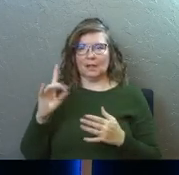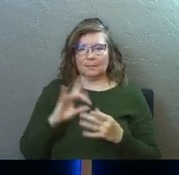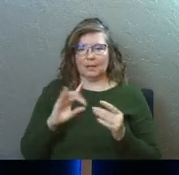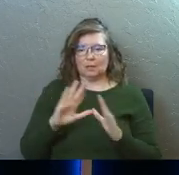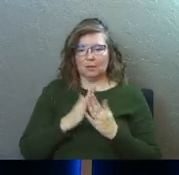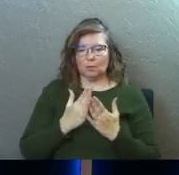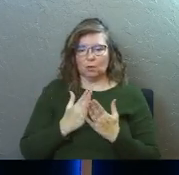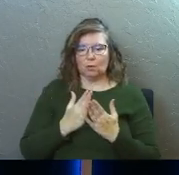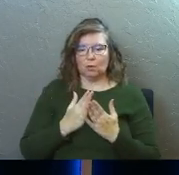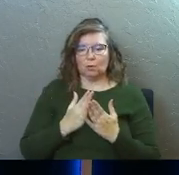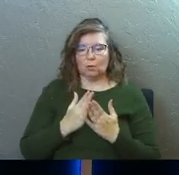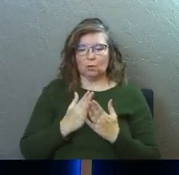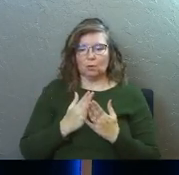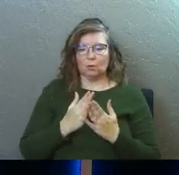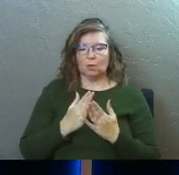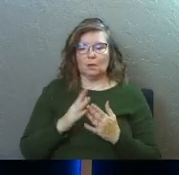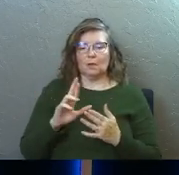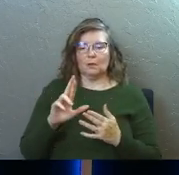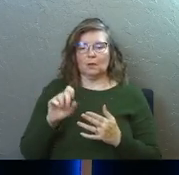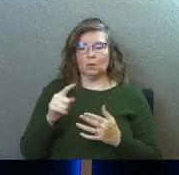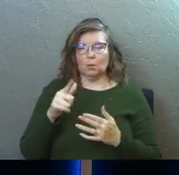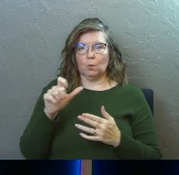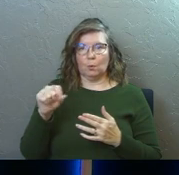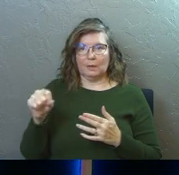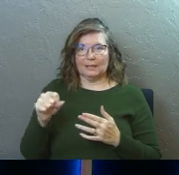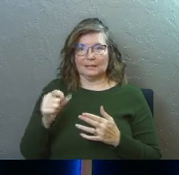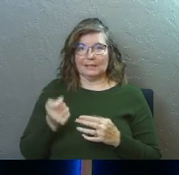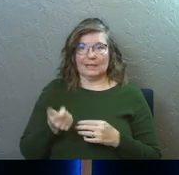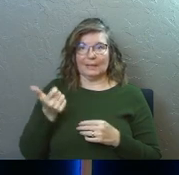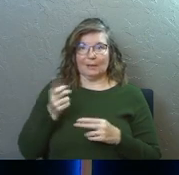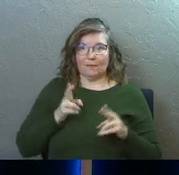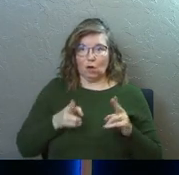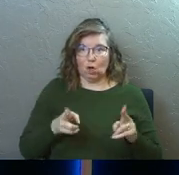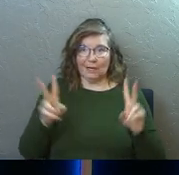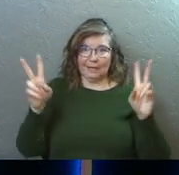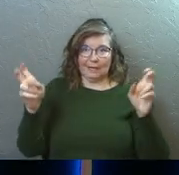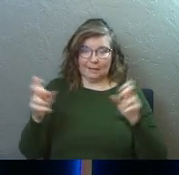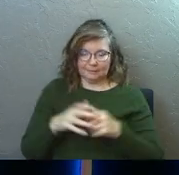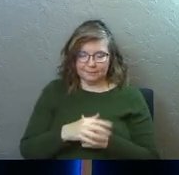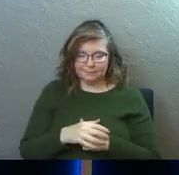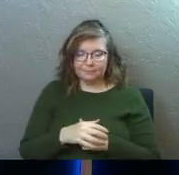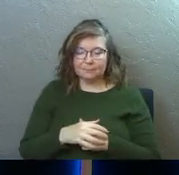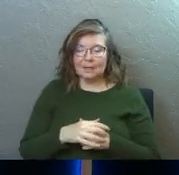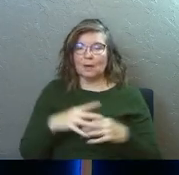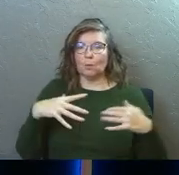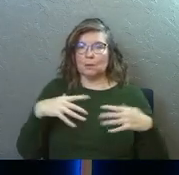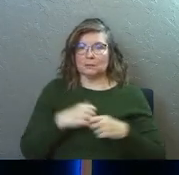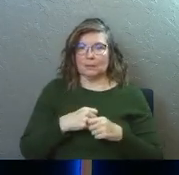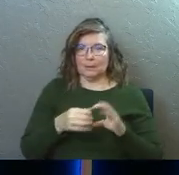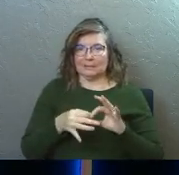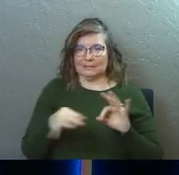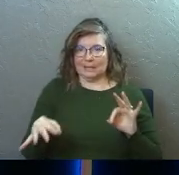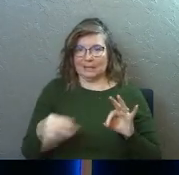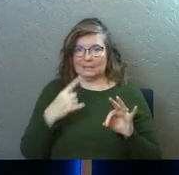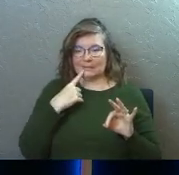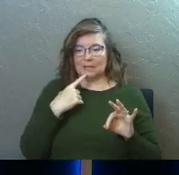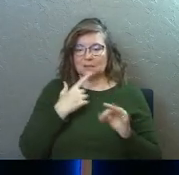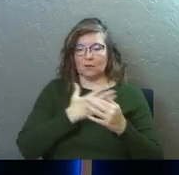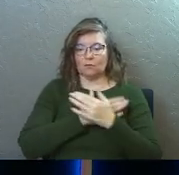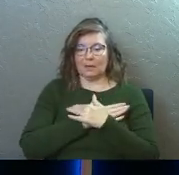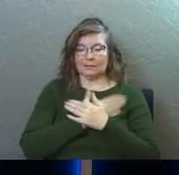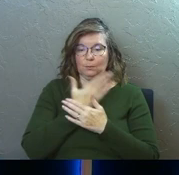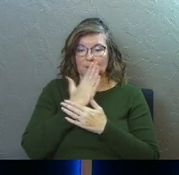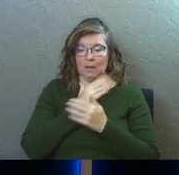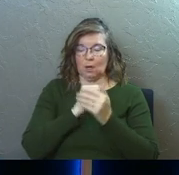book called The Ruthless Elimination of Hurry by another pastor named John Mark Comer, and I'm just kind of summarizing a sentence that he says about this picture of resting in